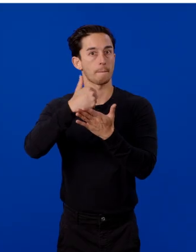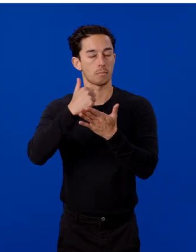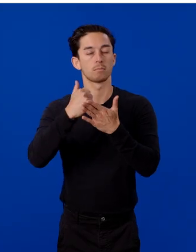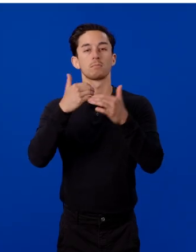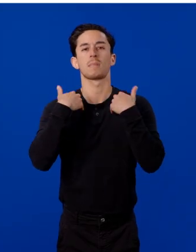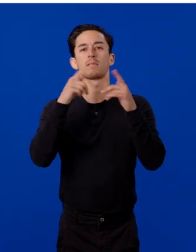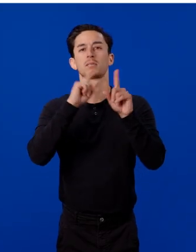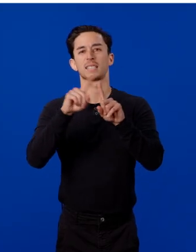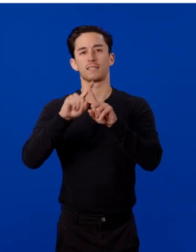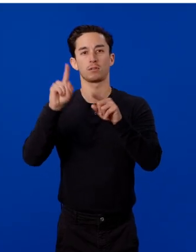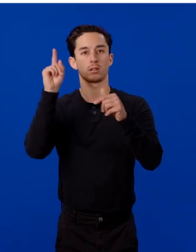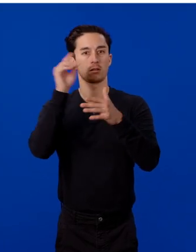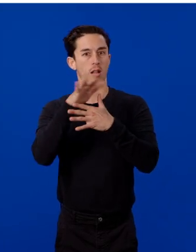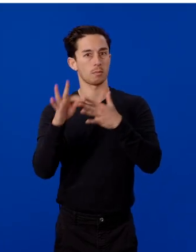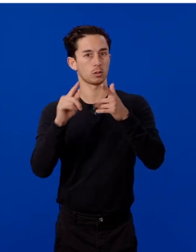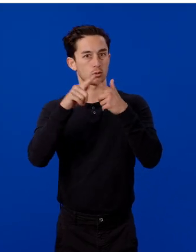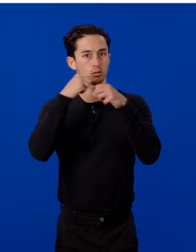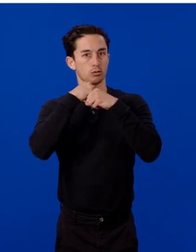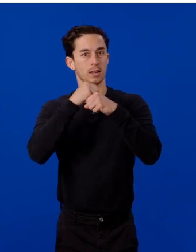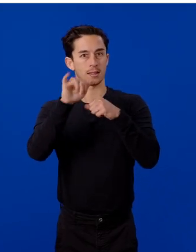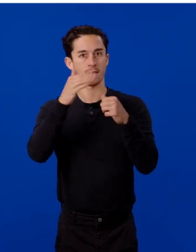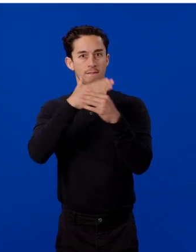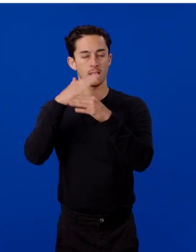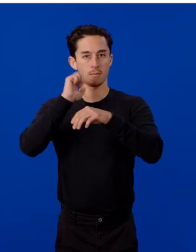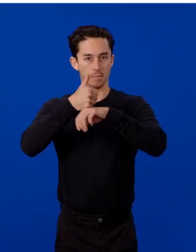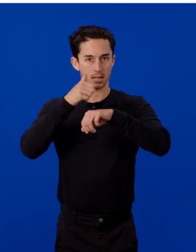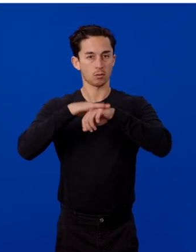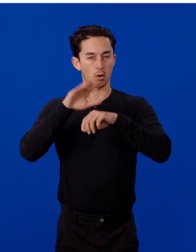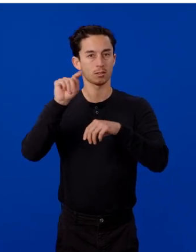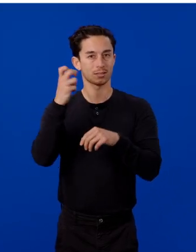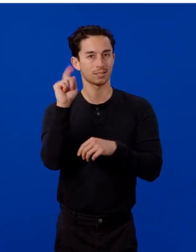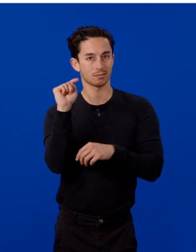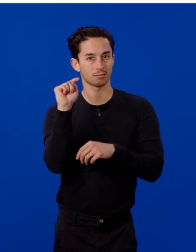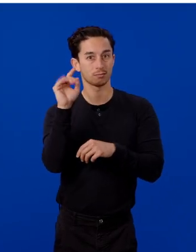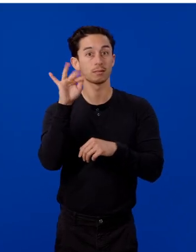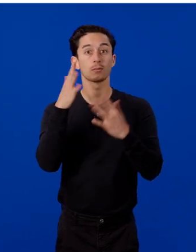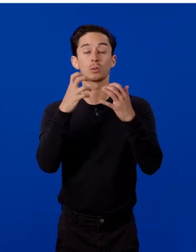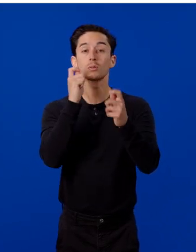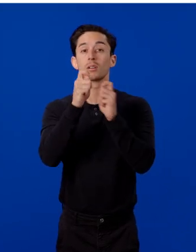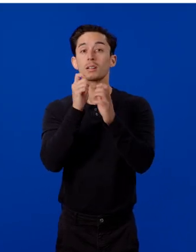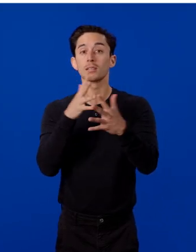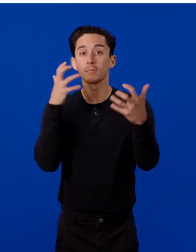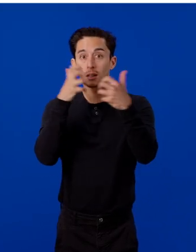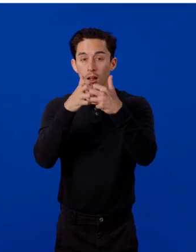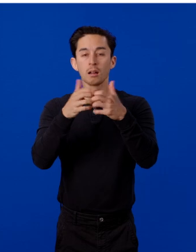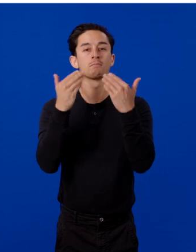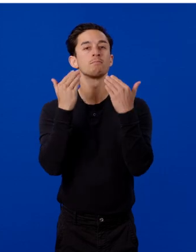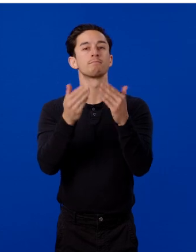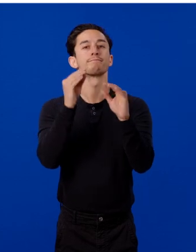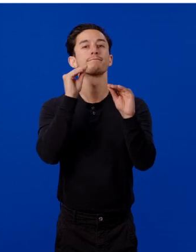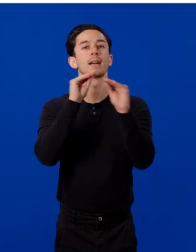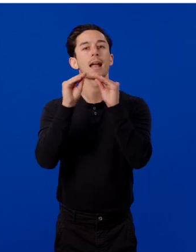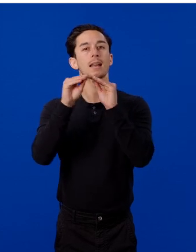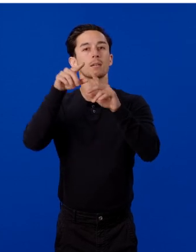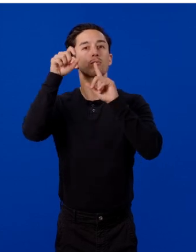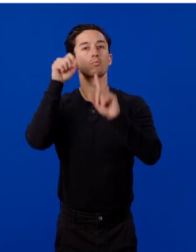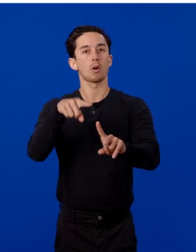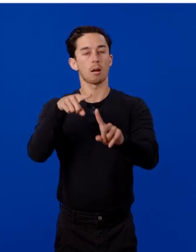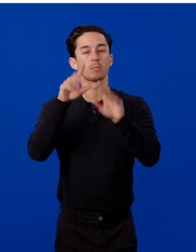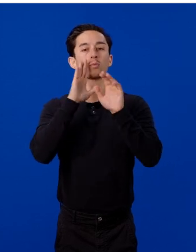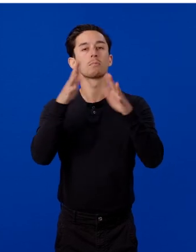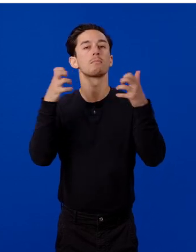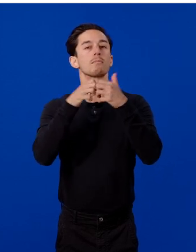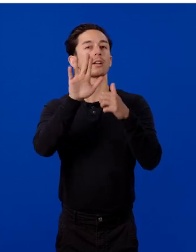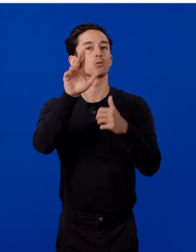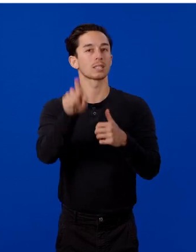create QA pairs based on the text. If you want to customize it, you can also go ahead and edit the prompts to match your